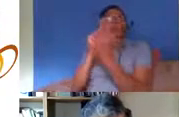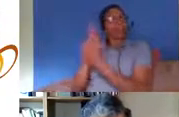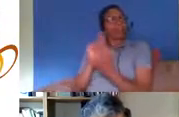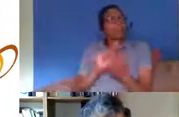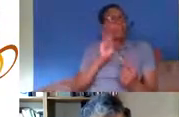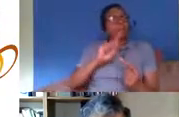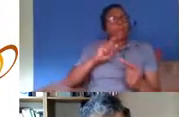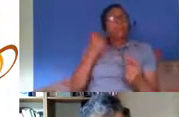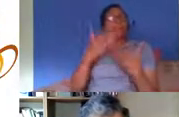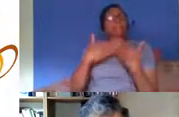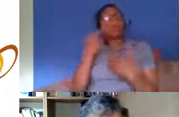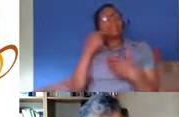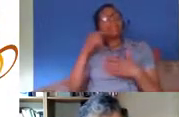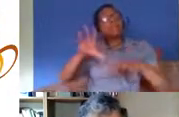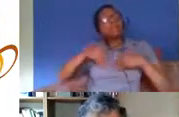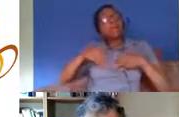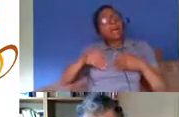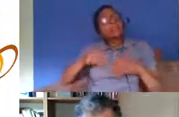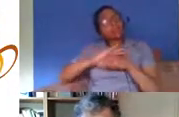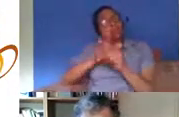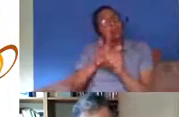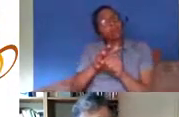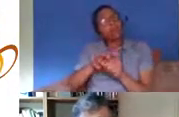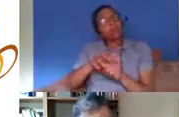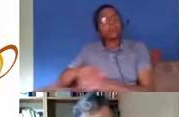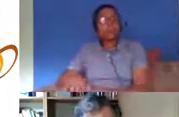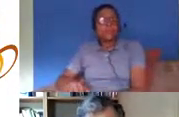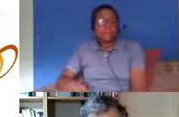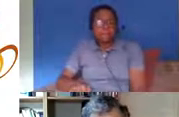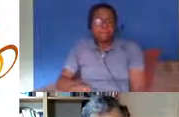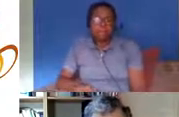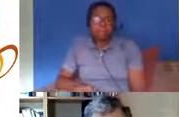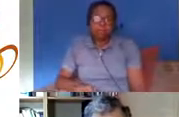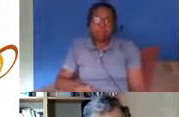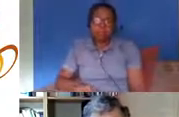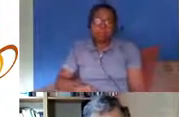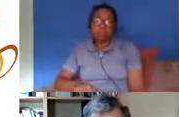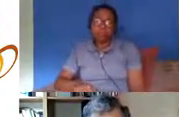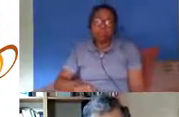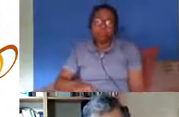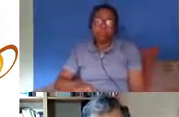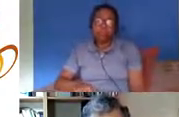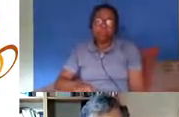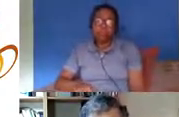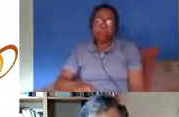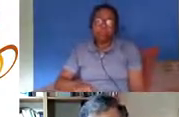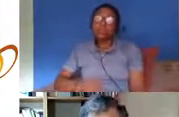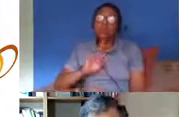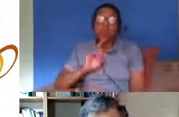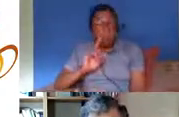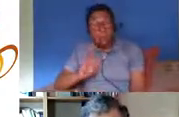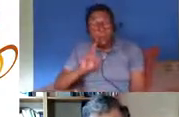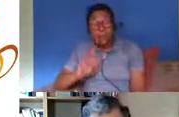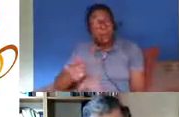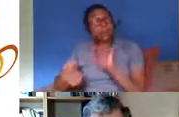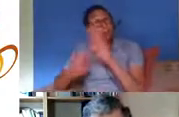counterparts as well and the consequence of this is significantly higher